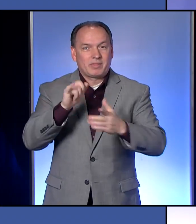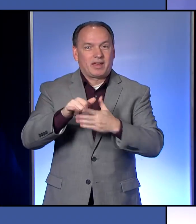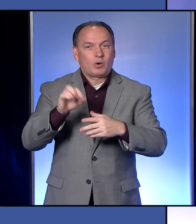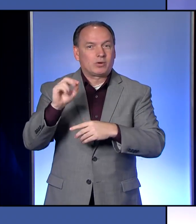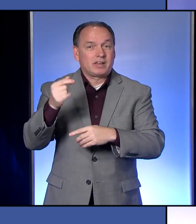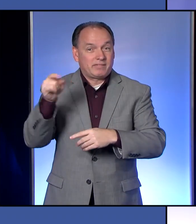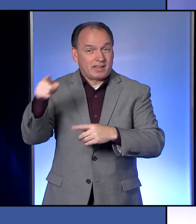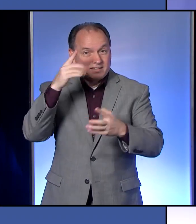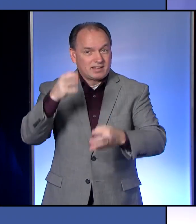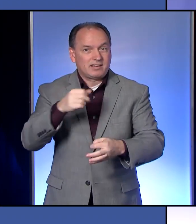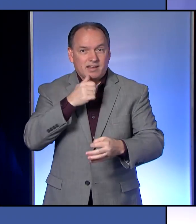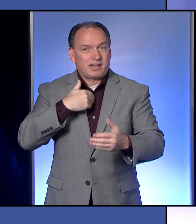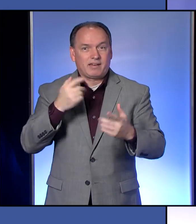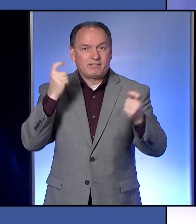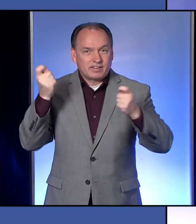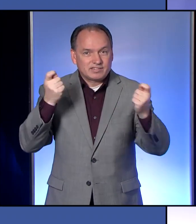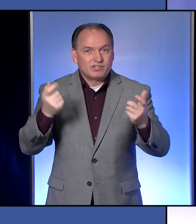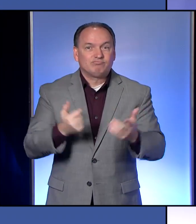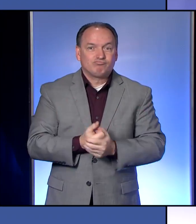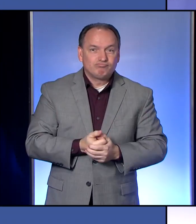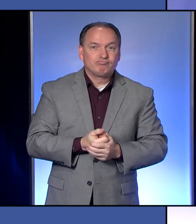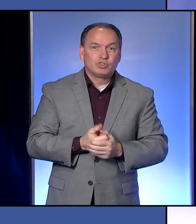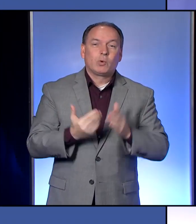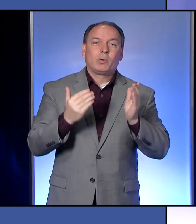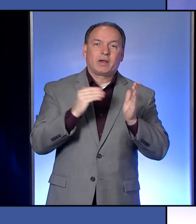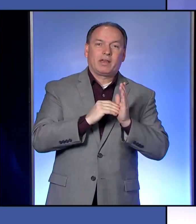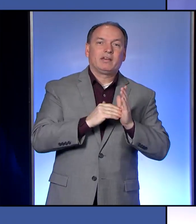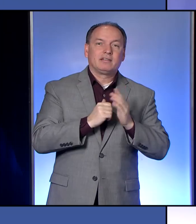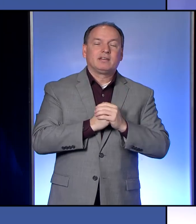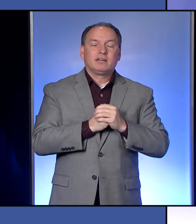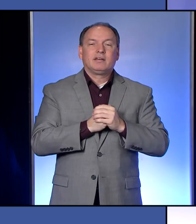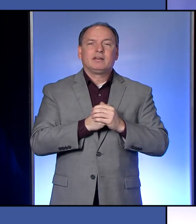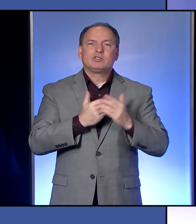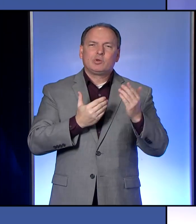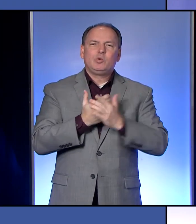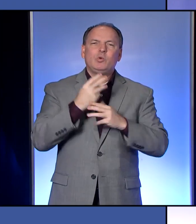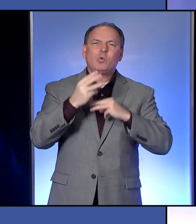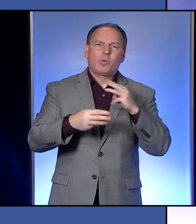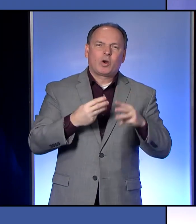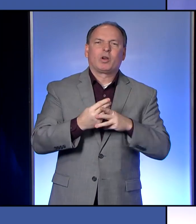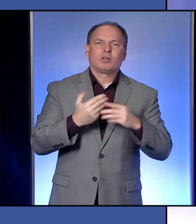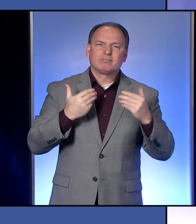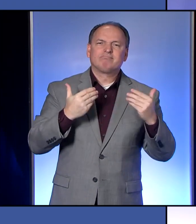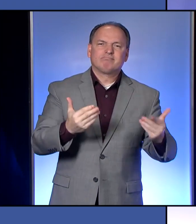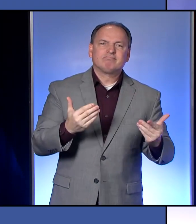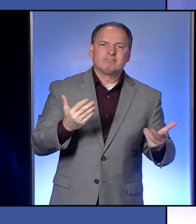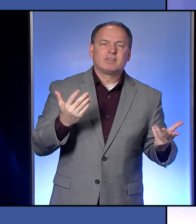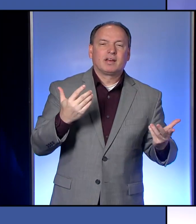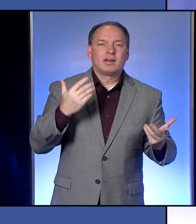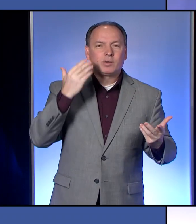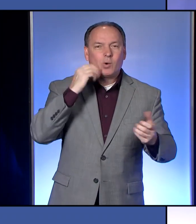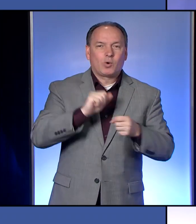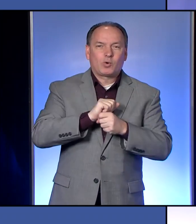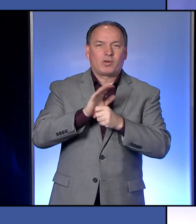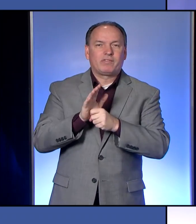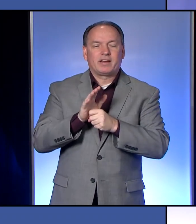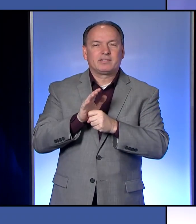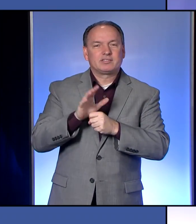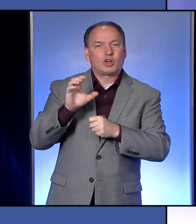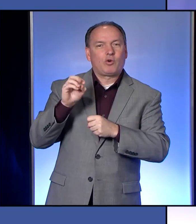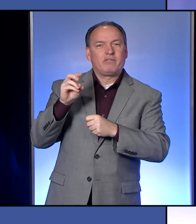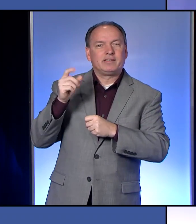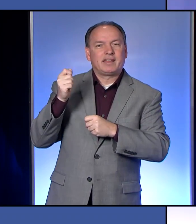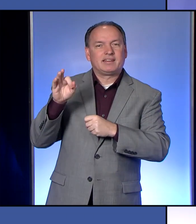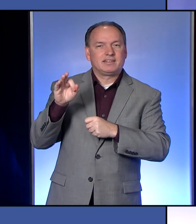if they decide not to have their festivals. So, again, it's a new world. It's a new world we're living in right now. coronavirus, the COVID-19